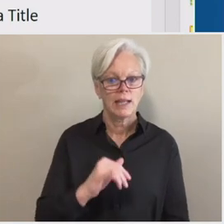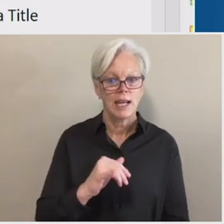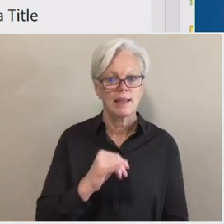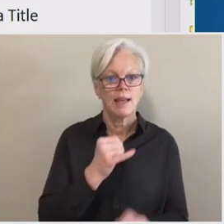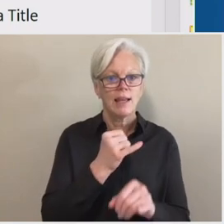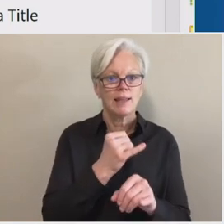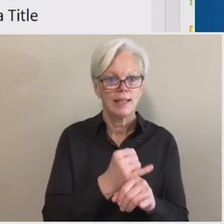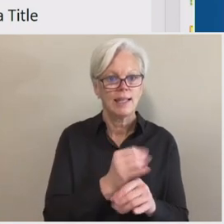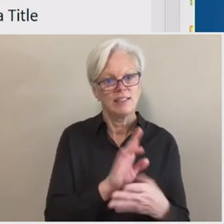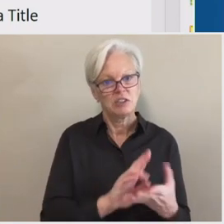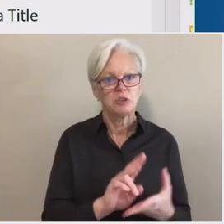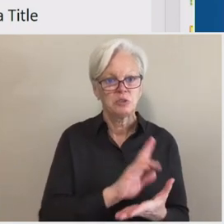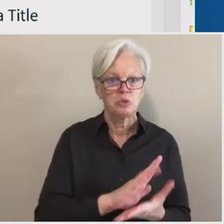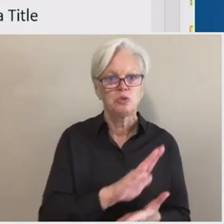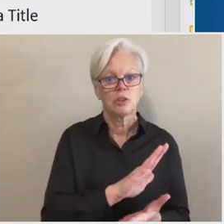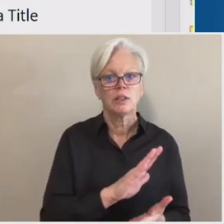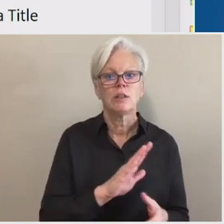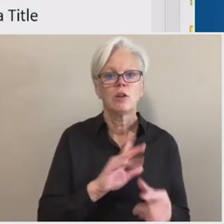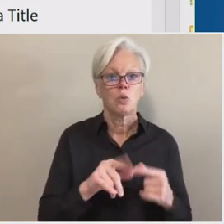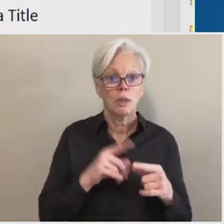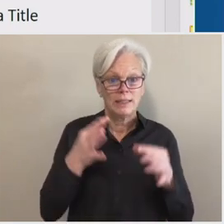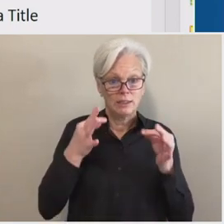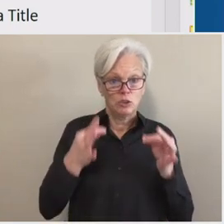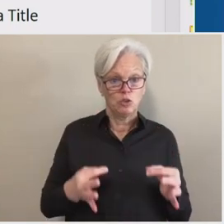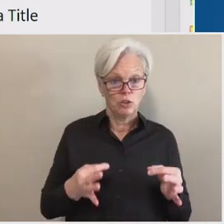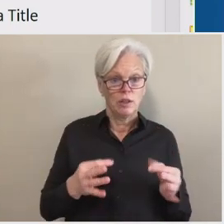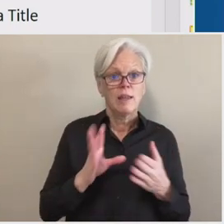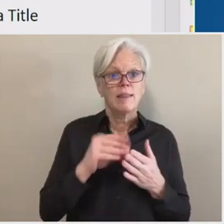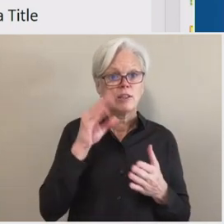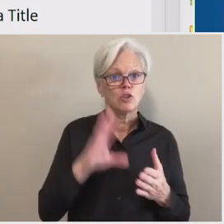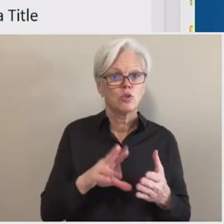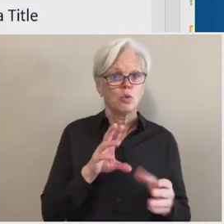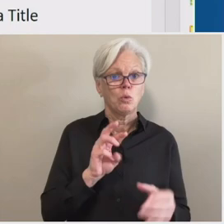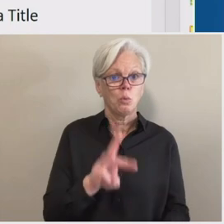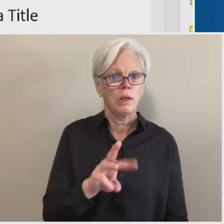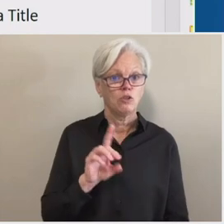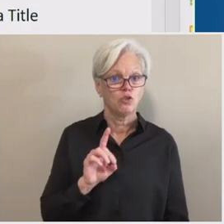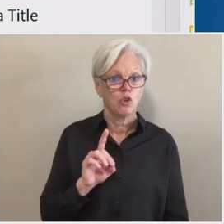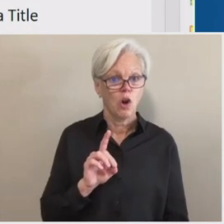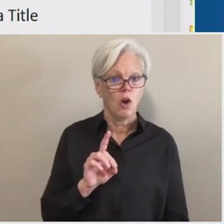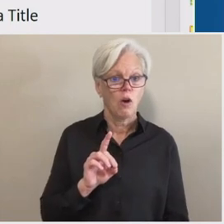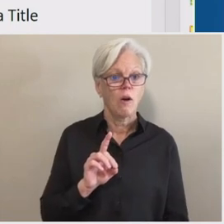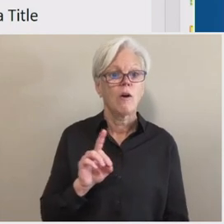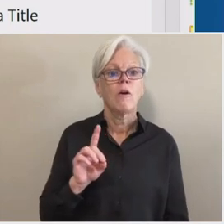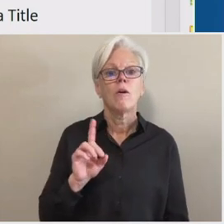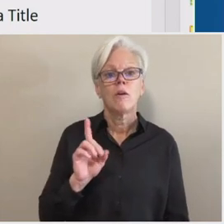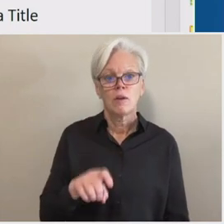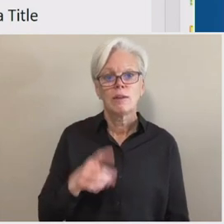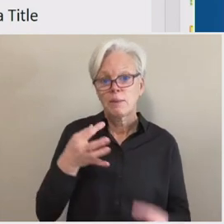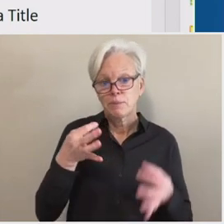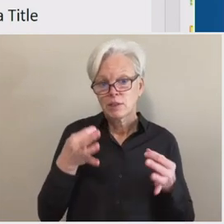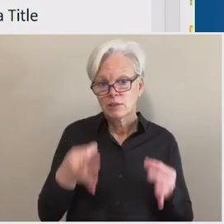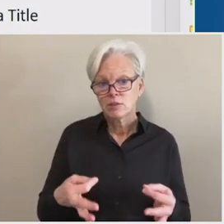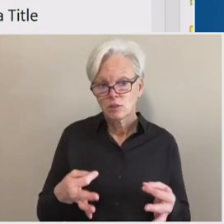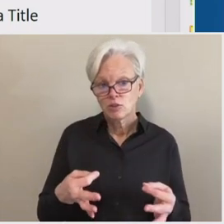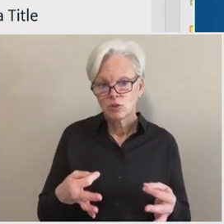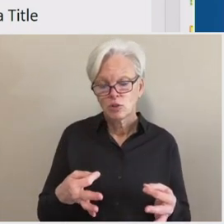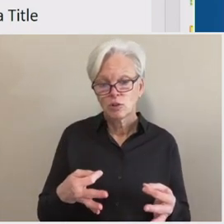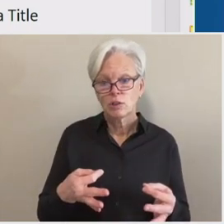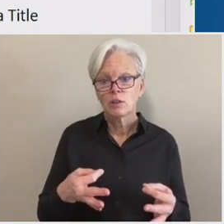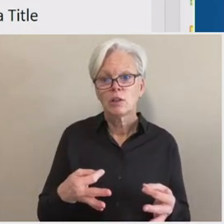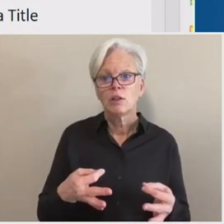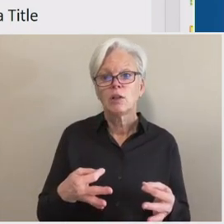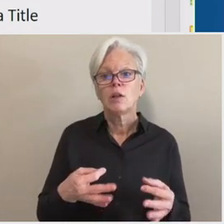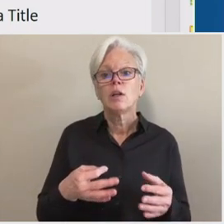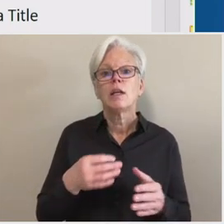when it, when it determines that a student has withdrawn, uh, must determine, uh, the, the period that the student was scheduled to